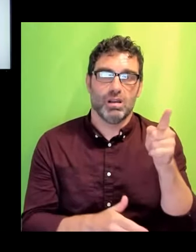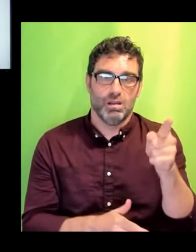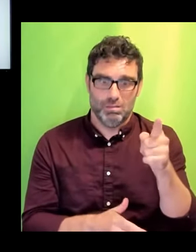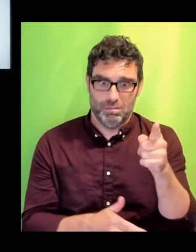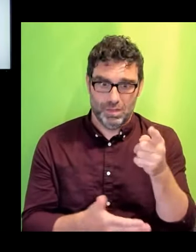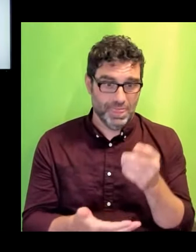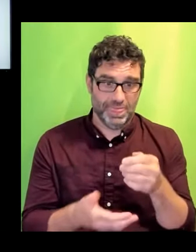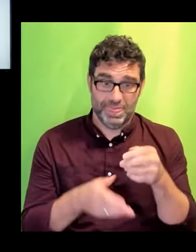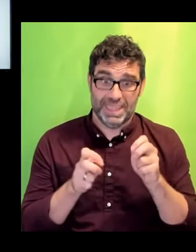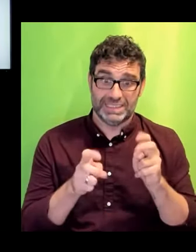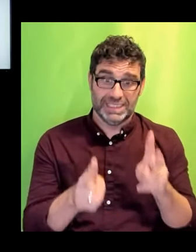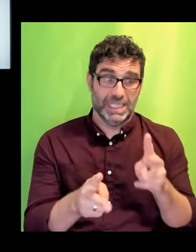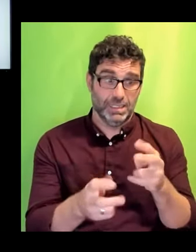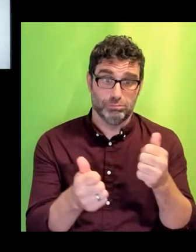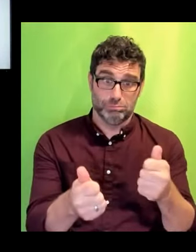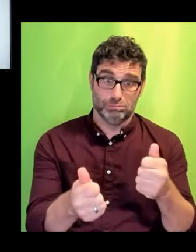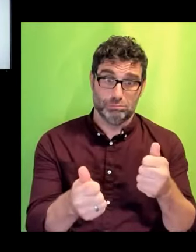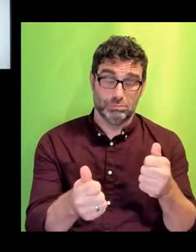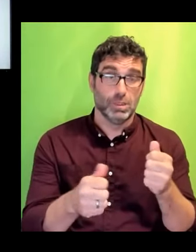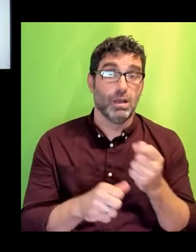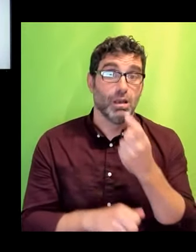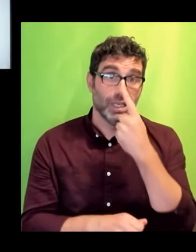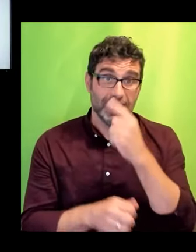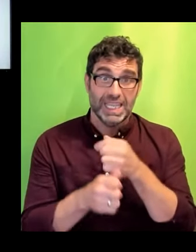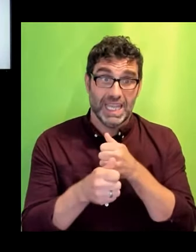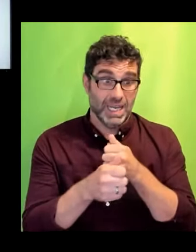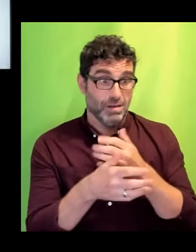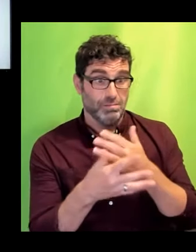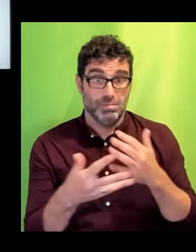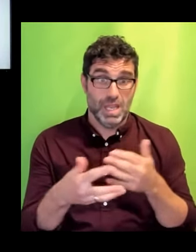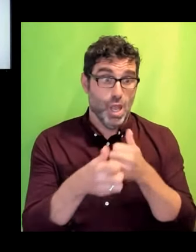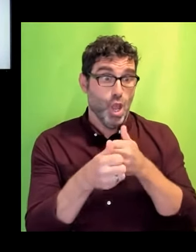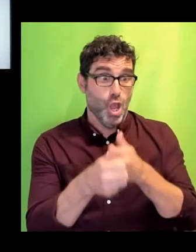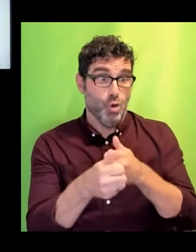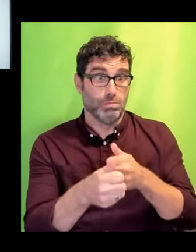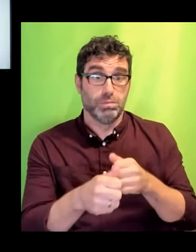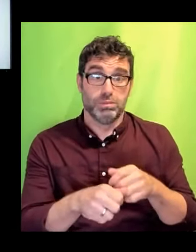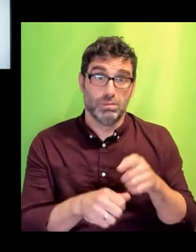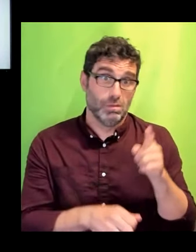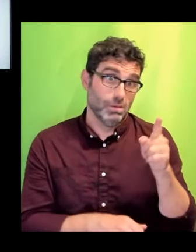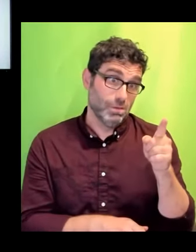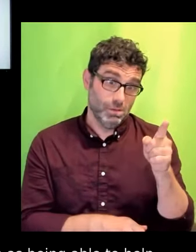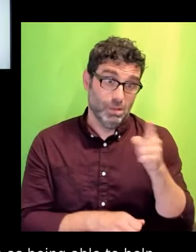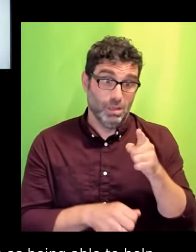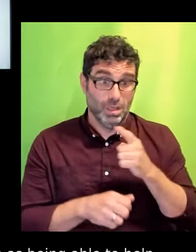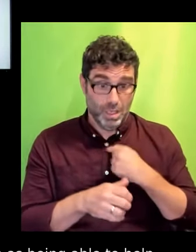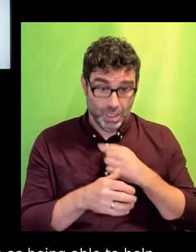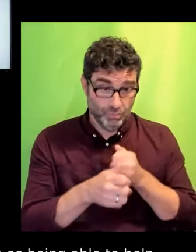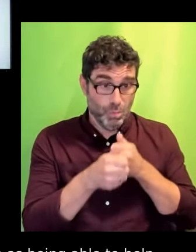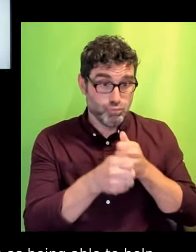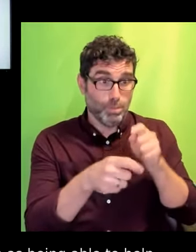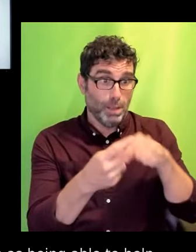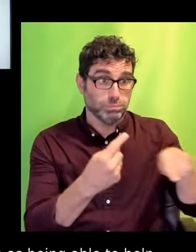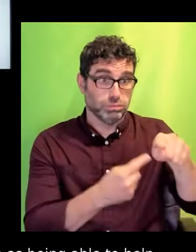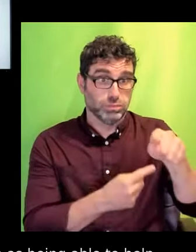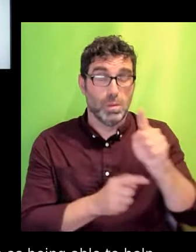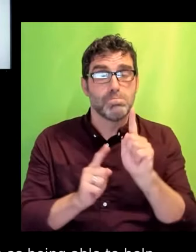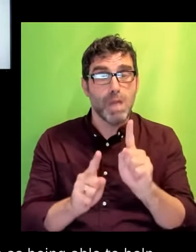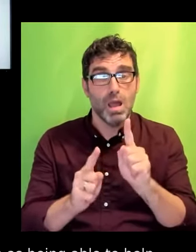corresponding costs. Well access to work has had a lot of damage done to it in recent years by this government and it doesn't function as it should.